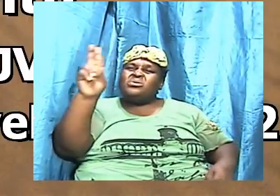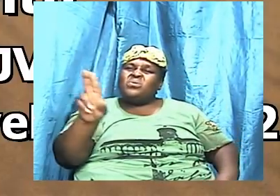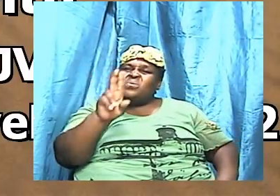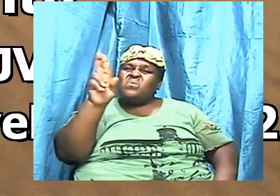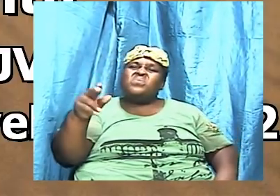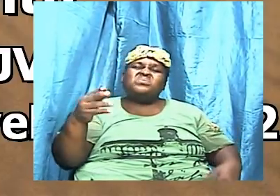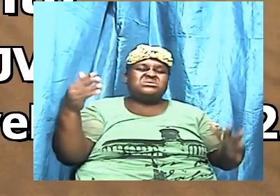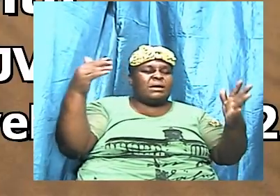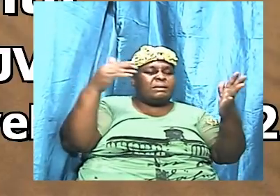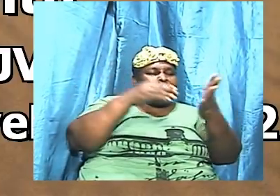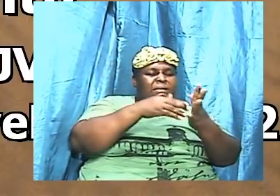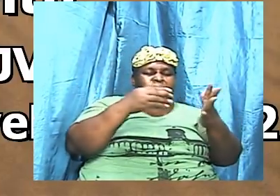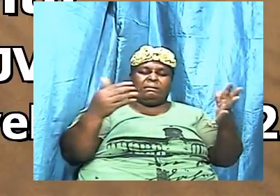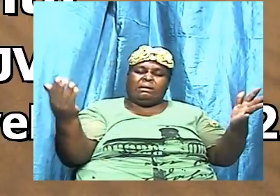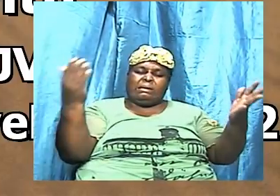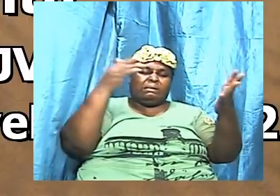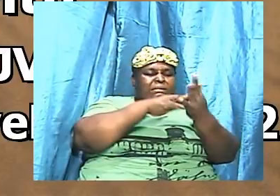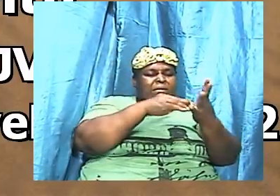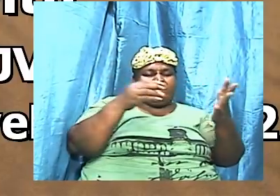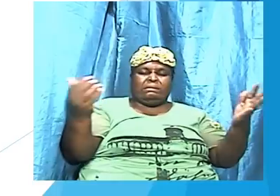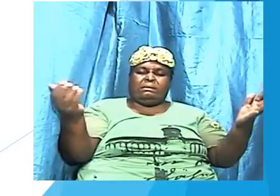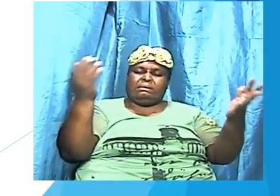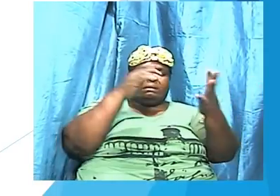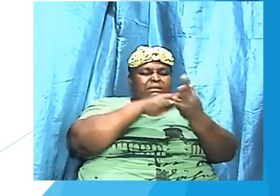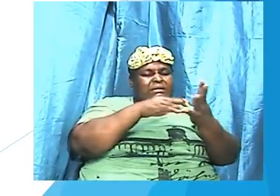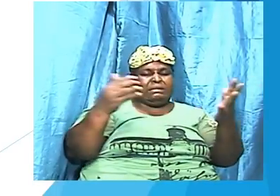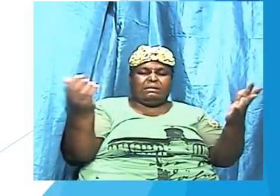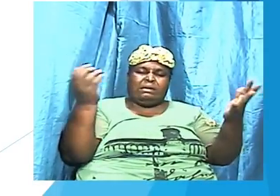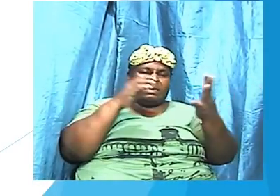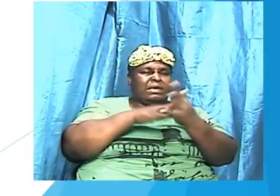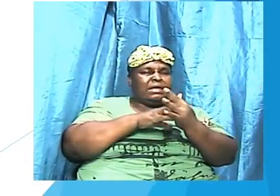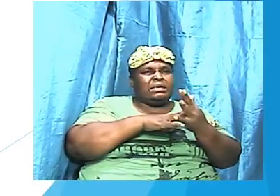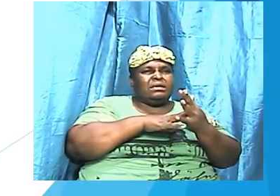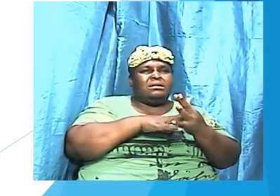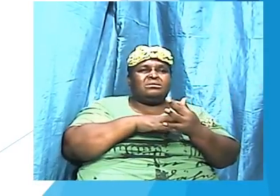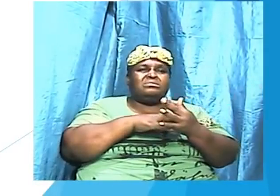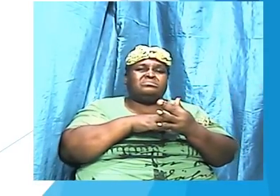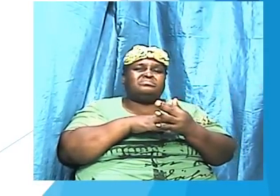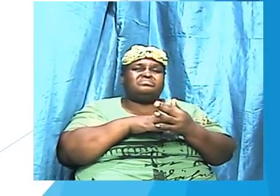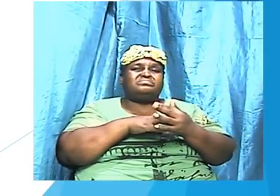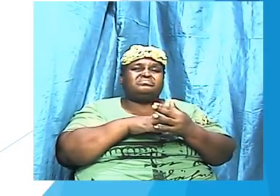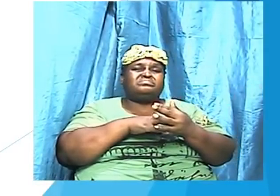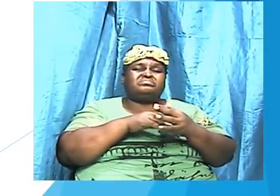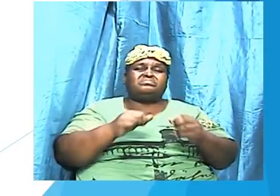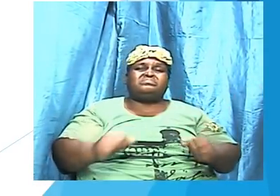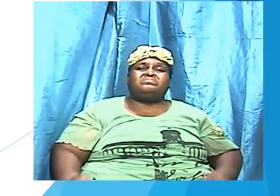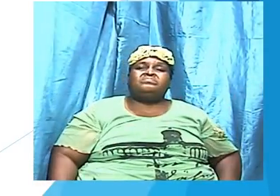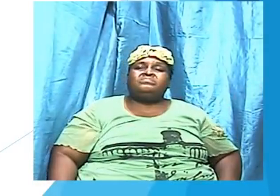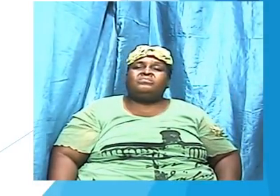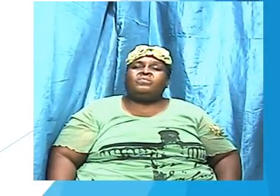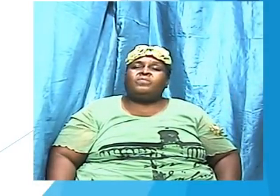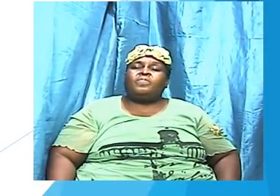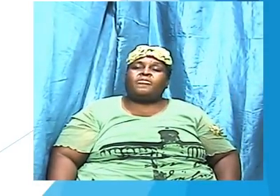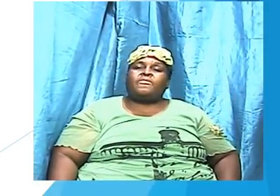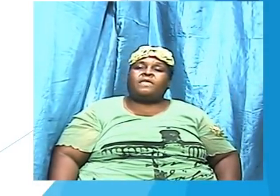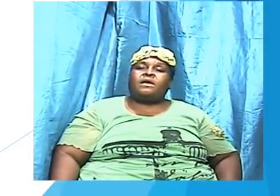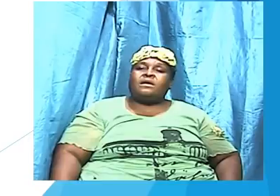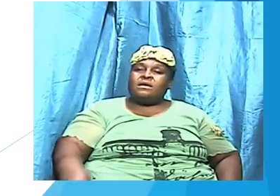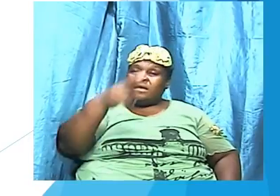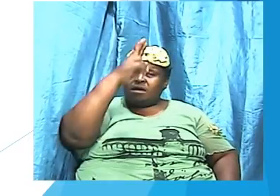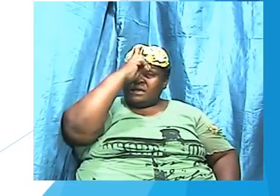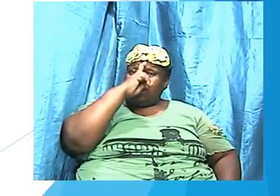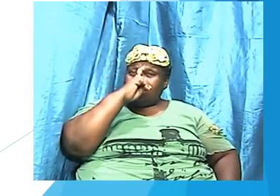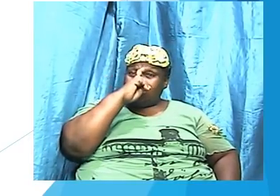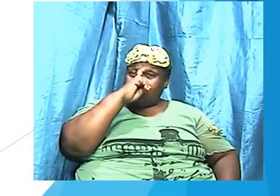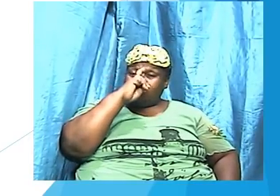over and over. In fact, Hebrews chapter